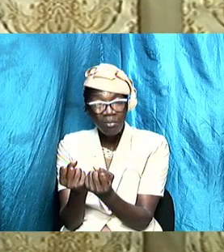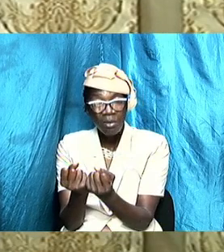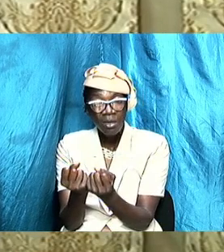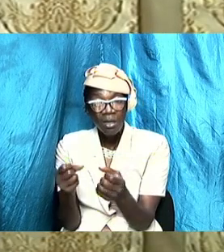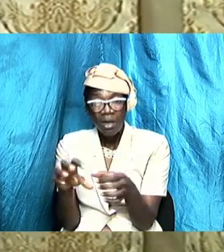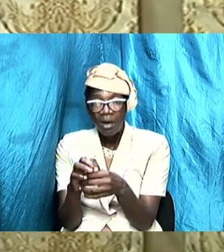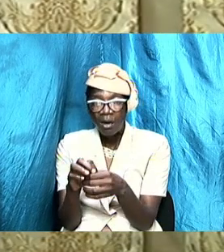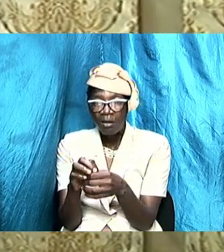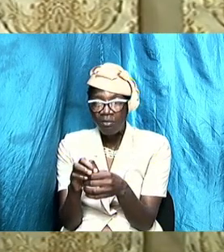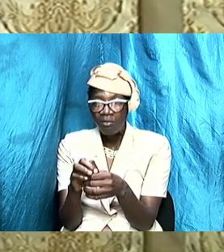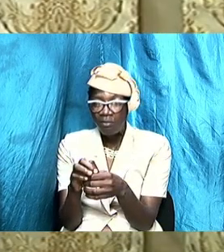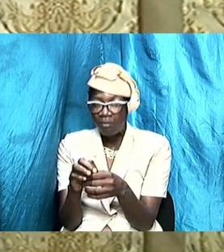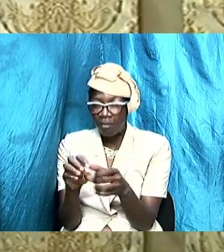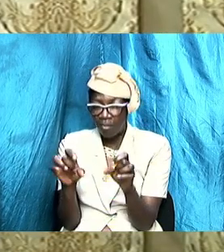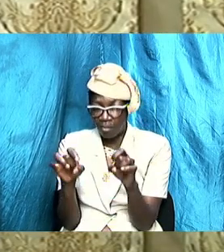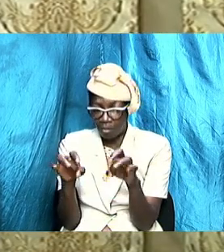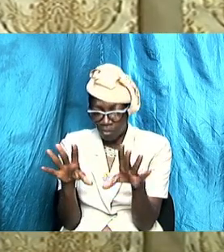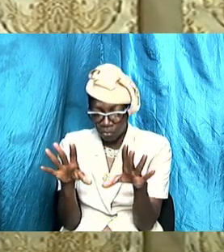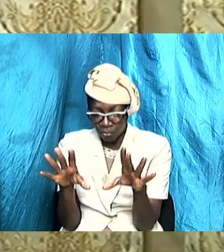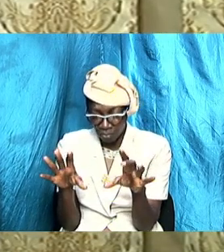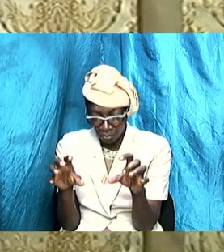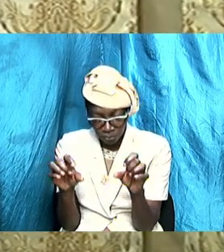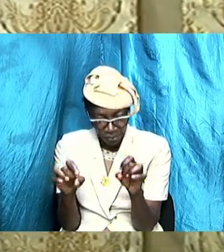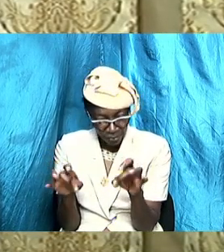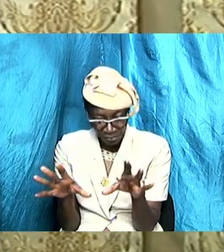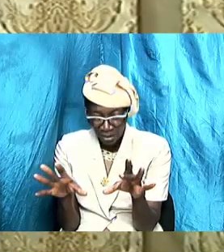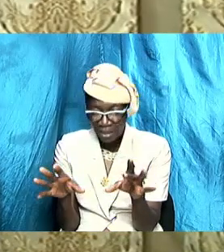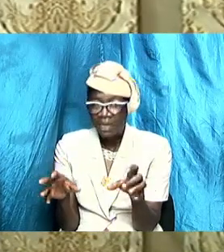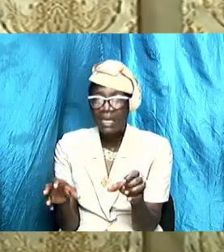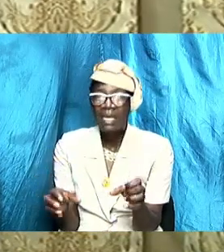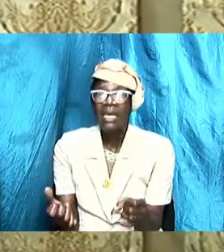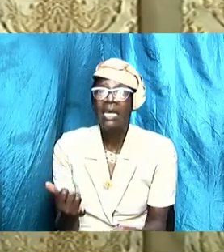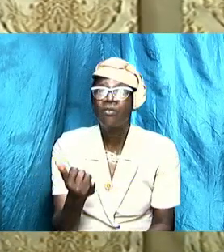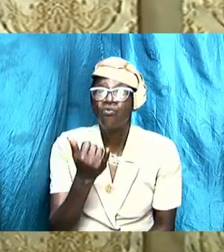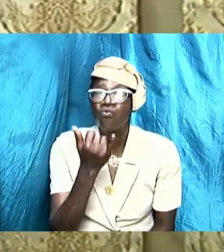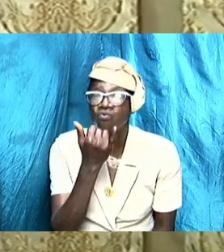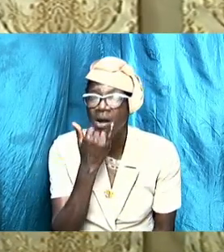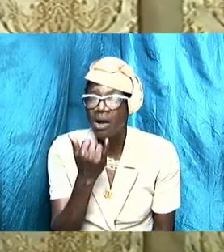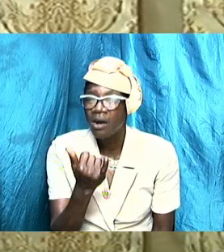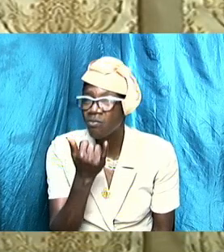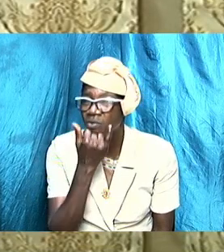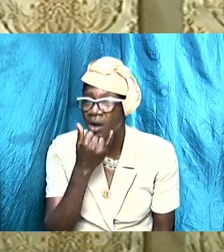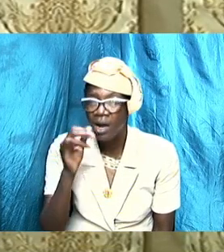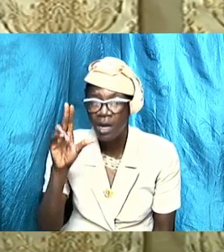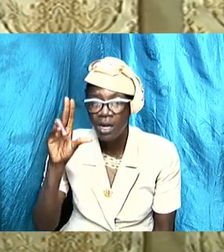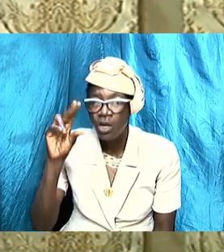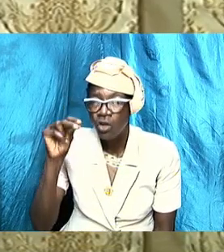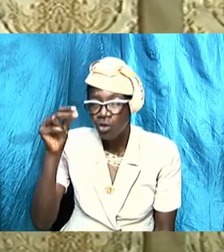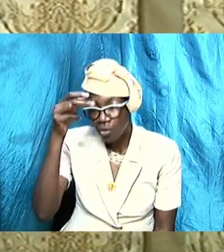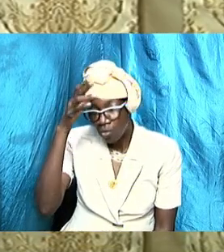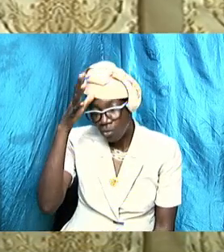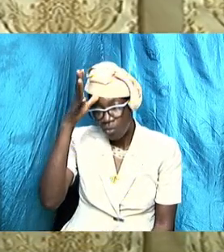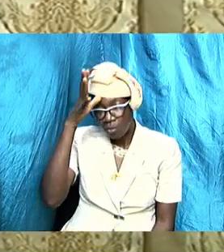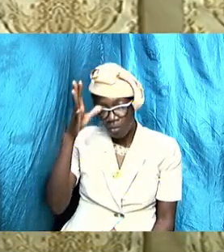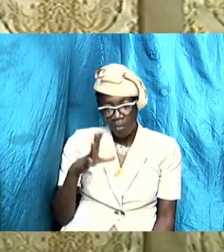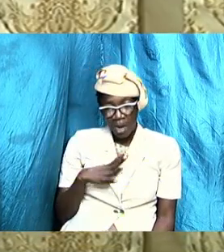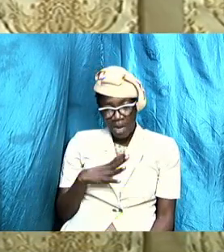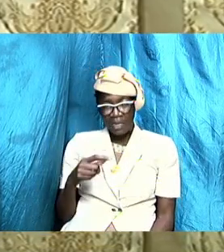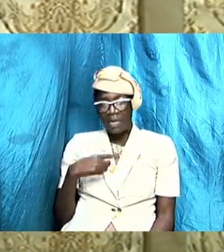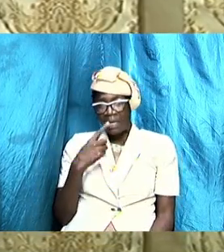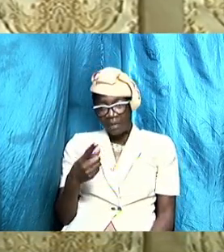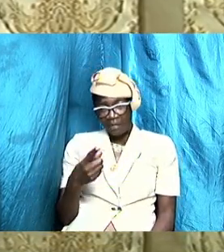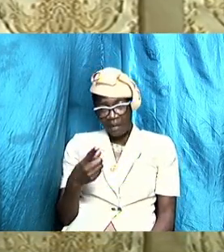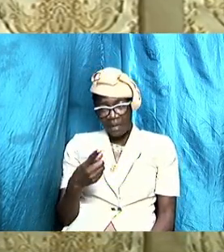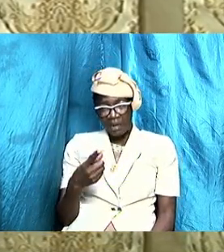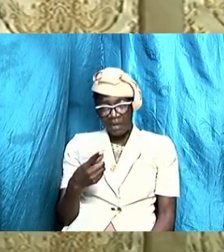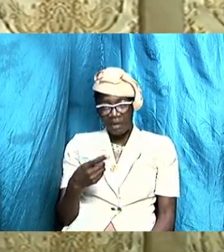hatred and it is therefore wrong no man can tell his wife should tell his wife